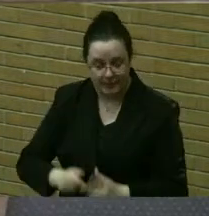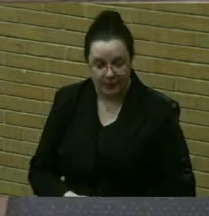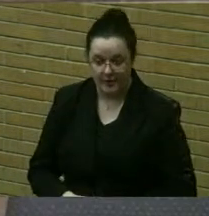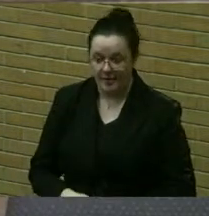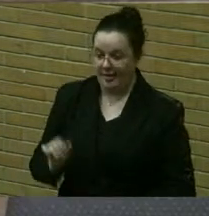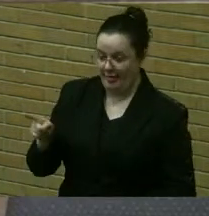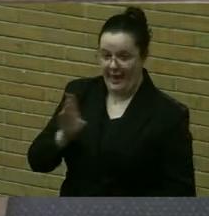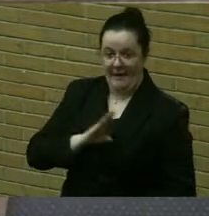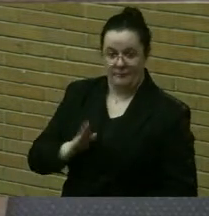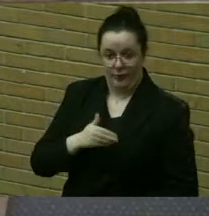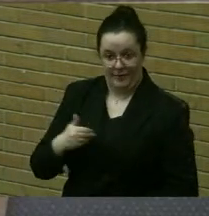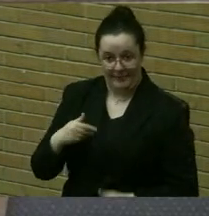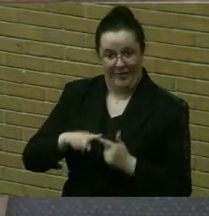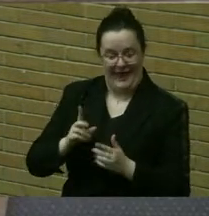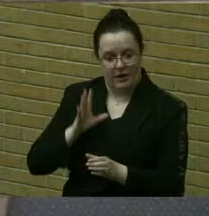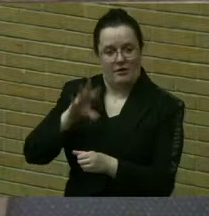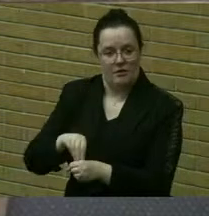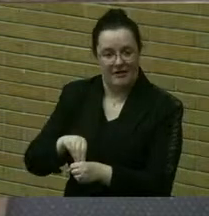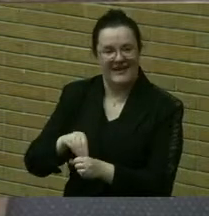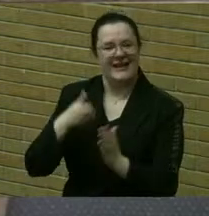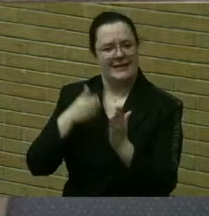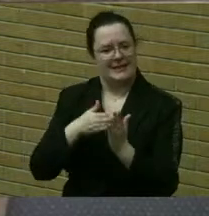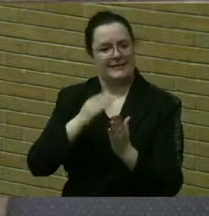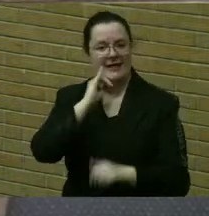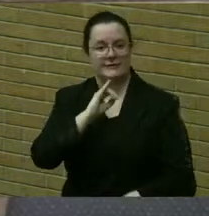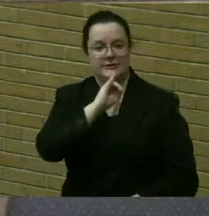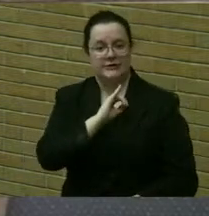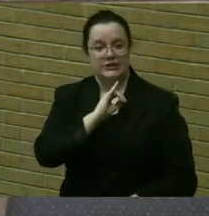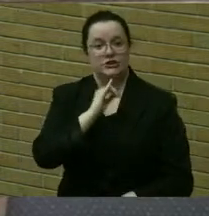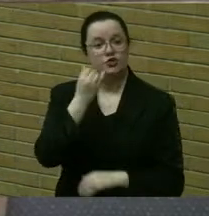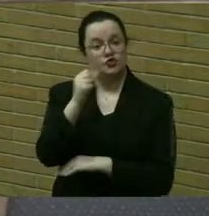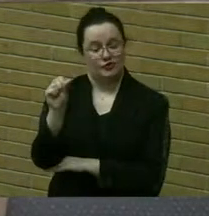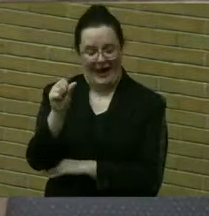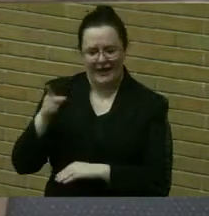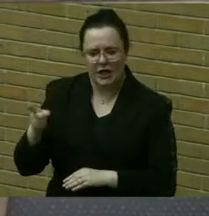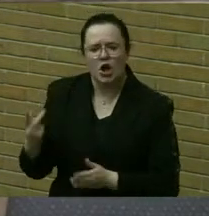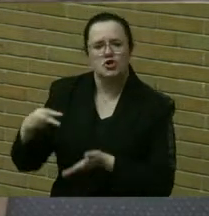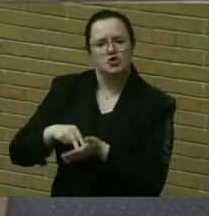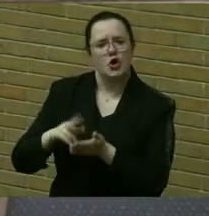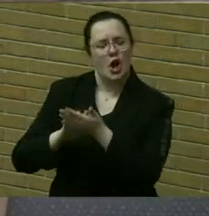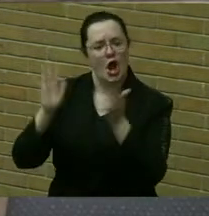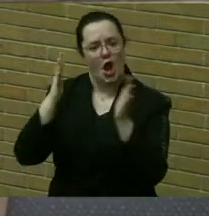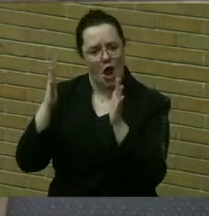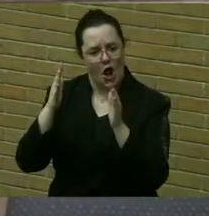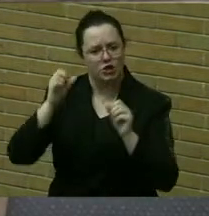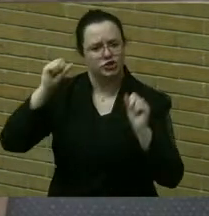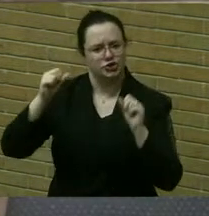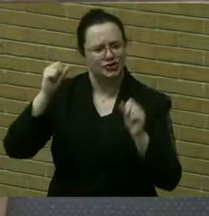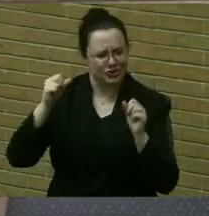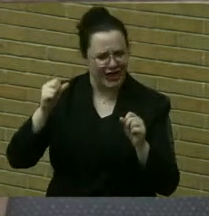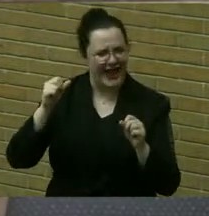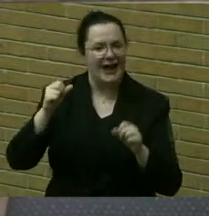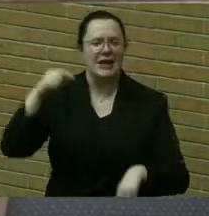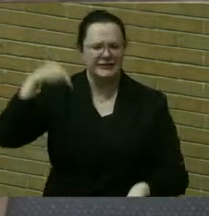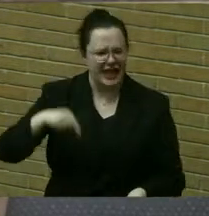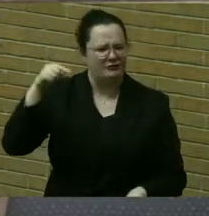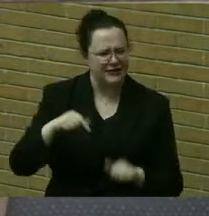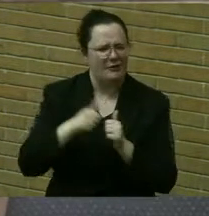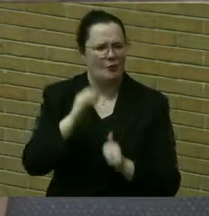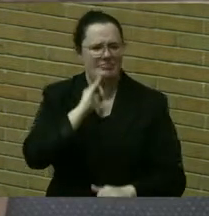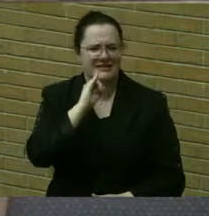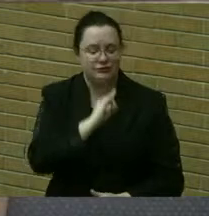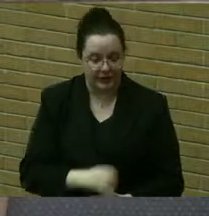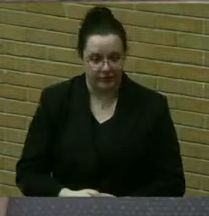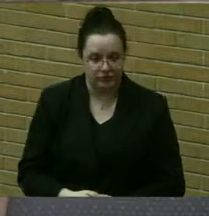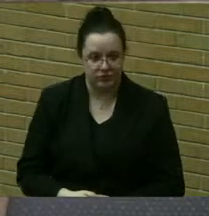anti-Israel rally where she stood and clapped in her support of chants like down, down with Israel. She also applauded every